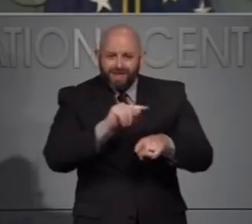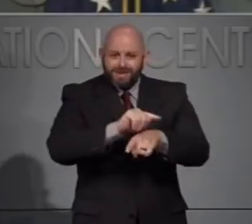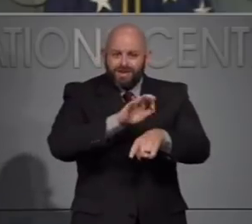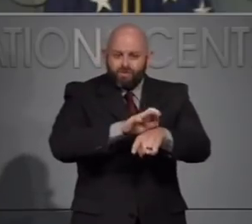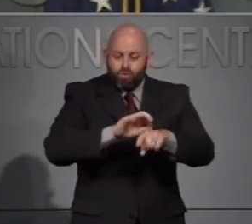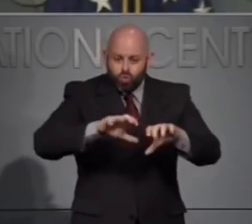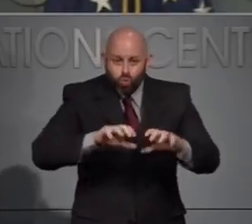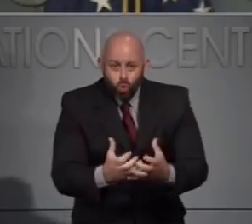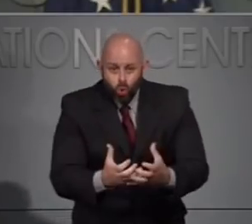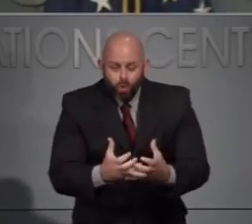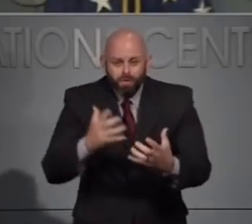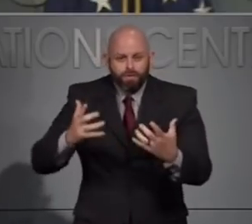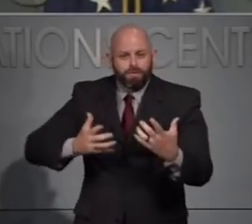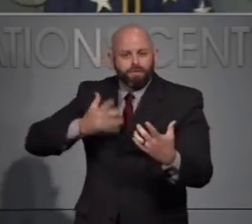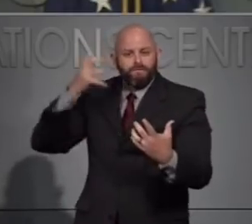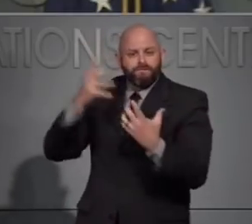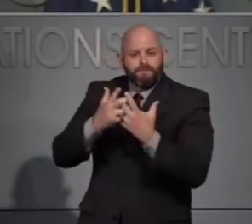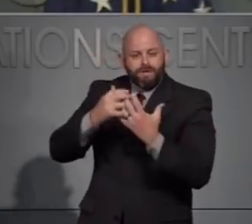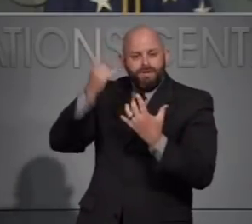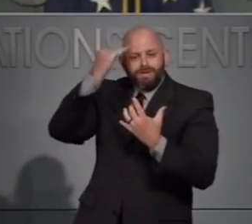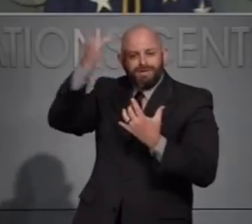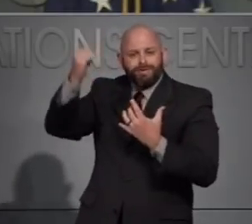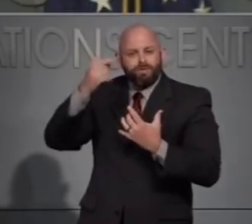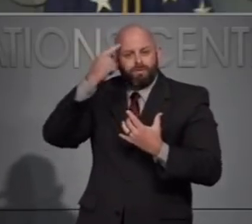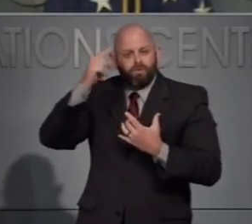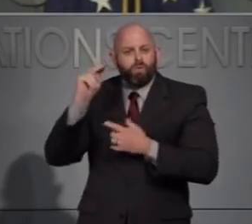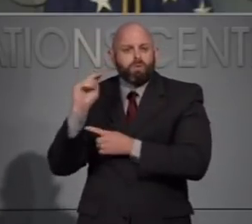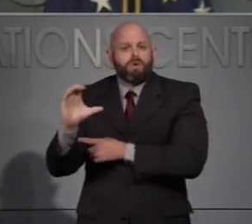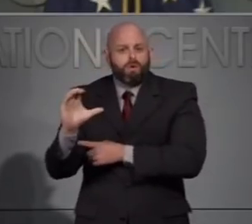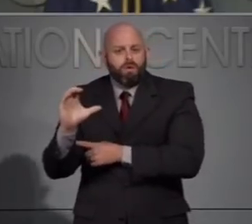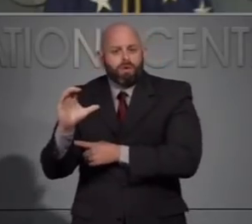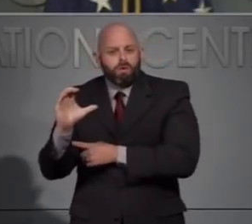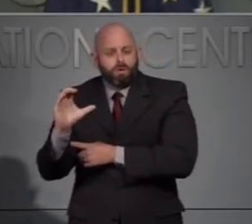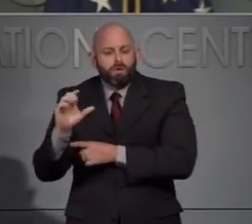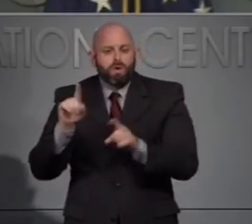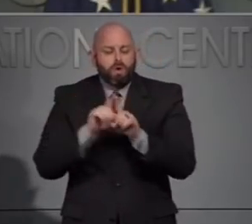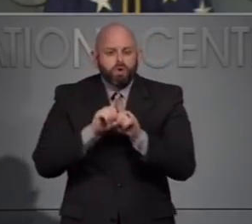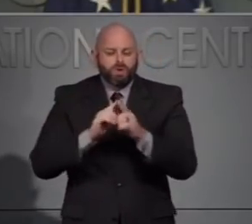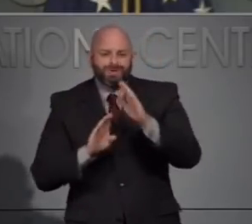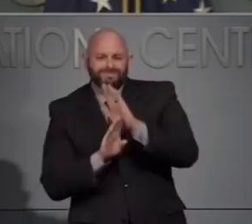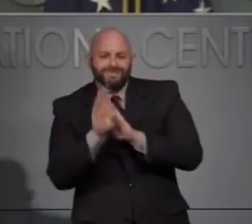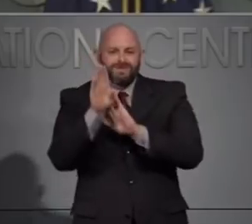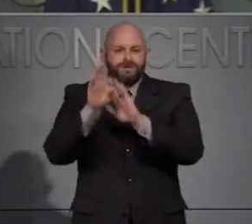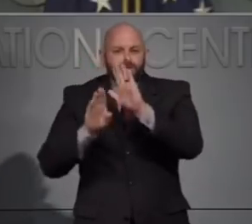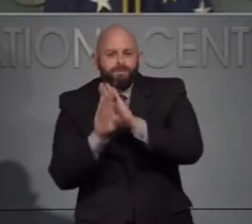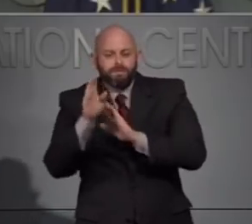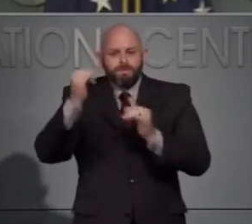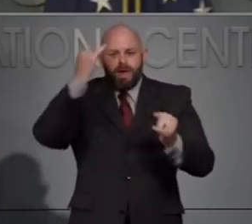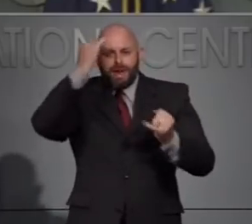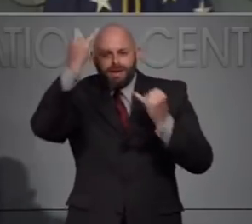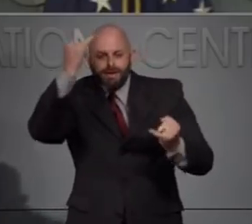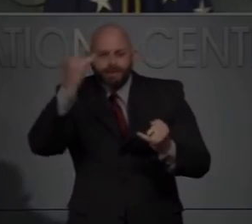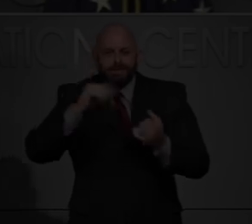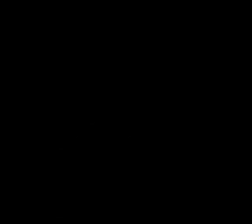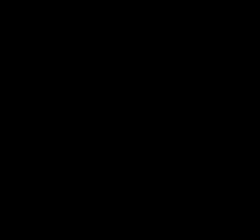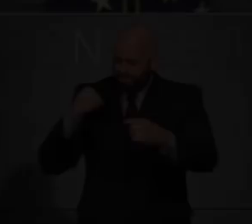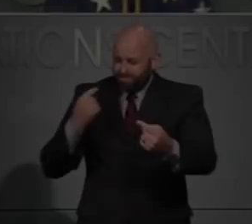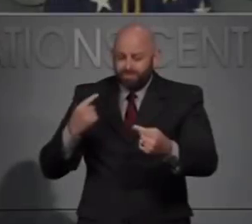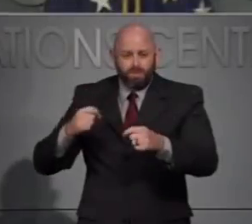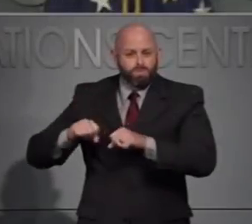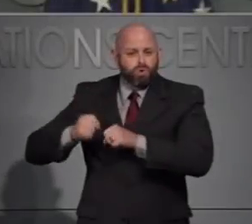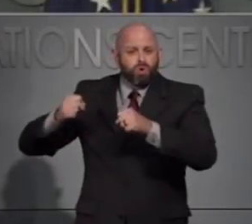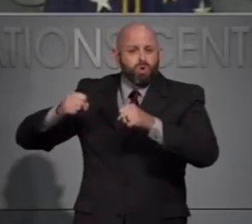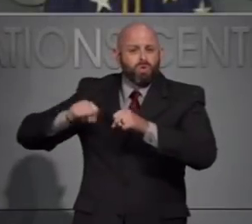ideas to North Carolina and developing a strategy on how to get these proposals implemented.